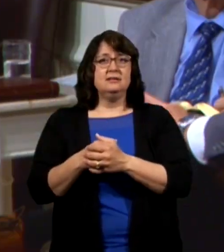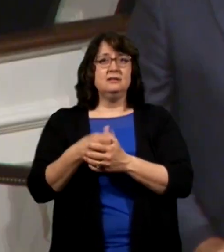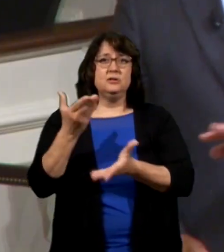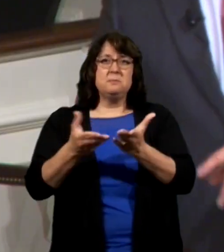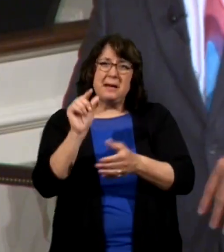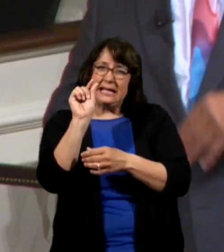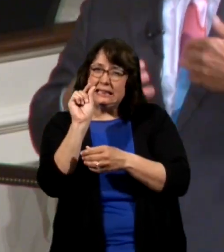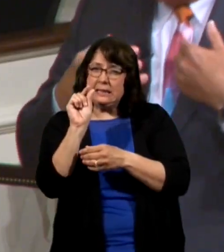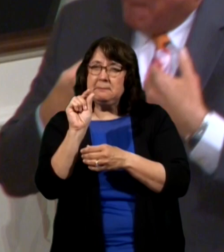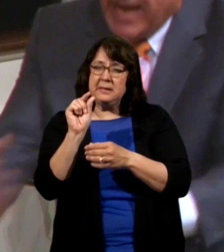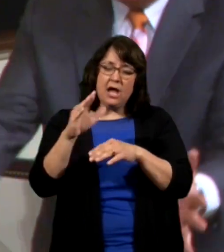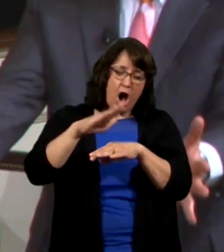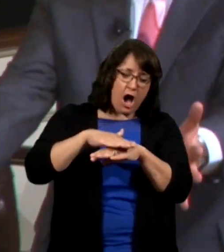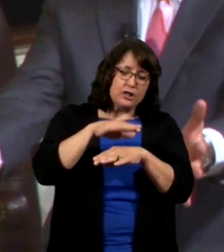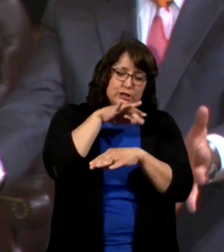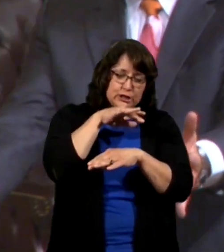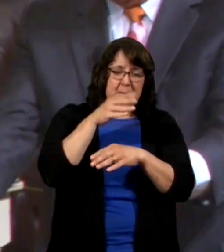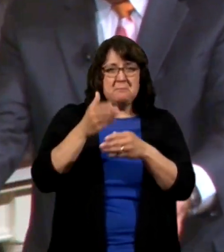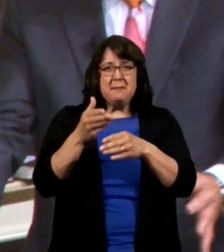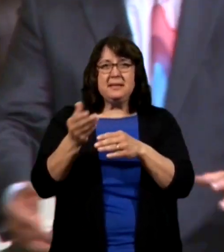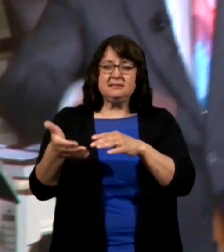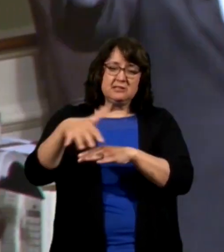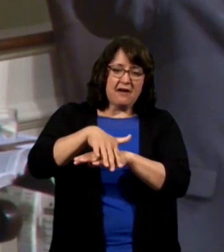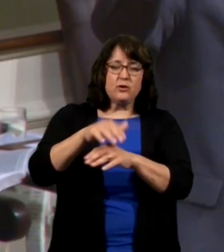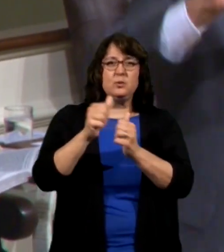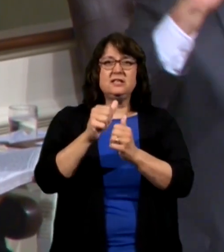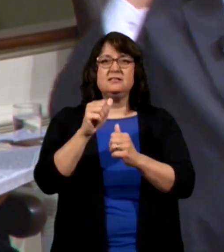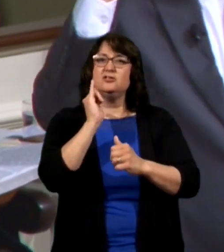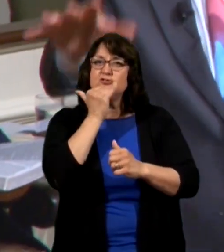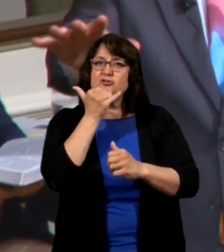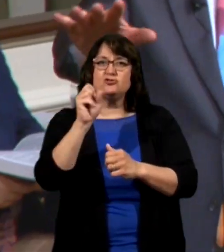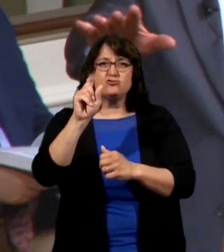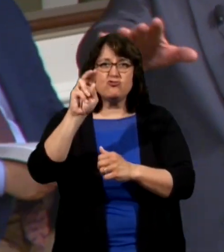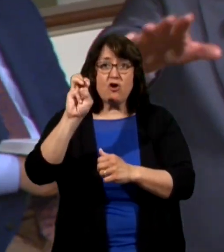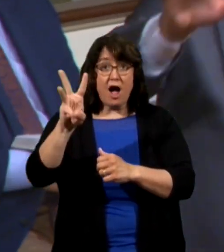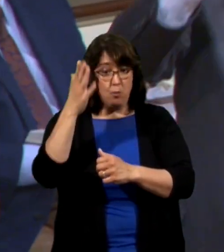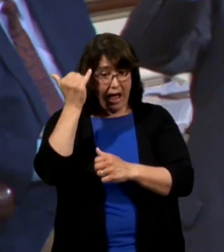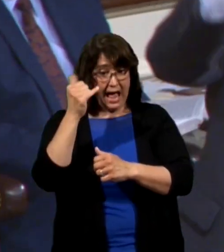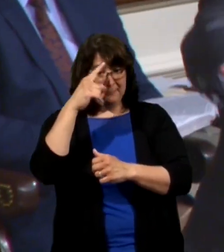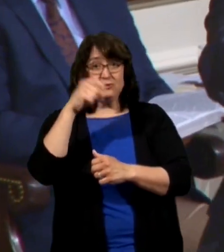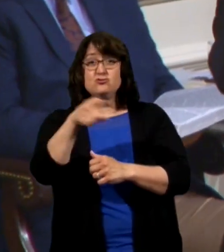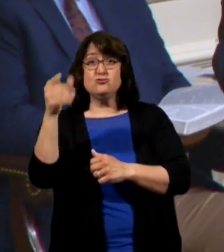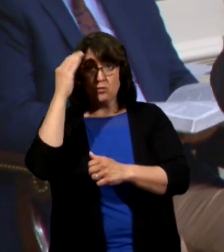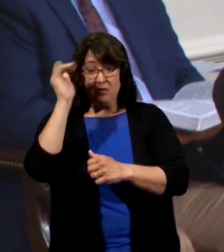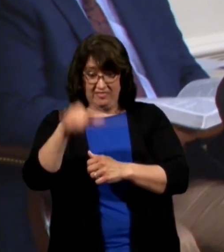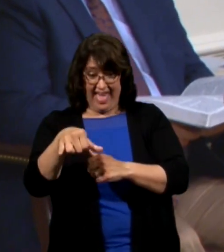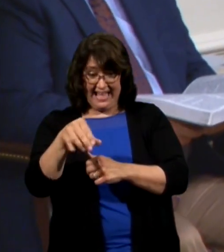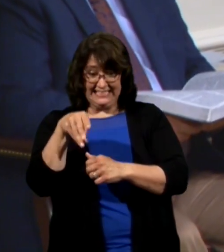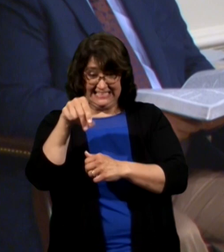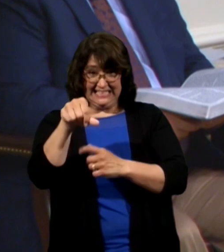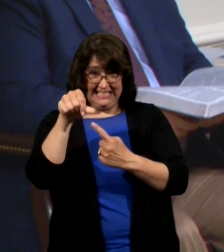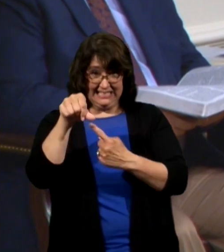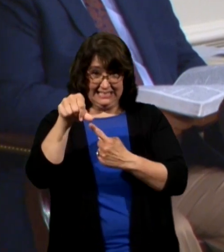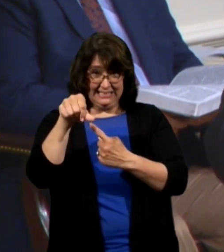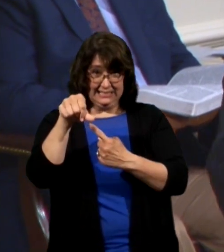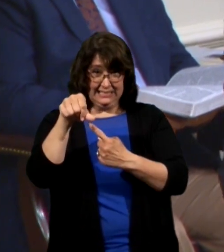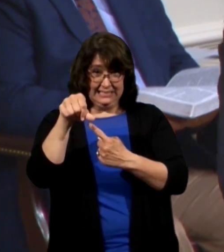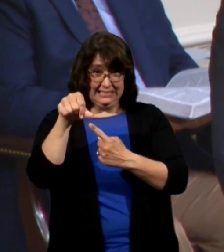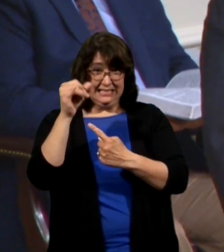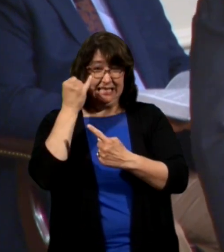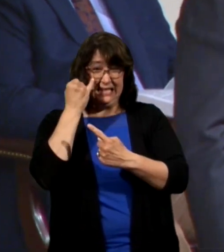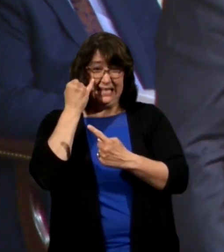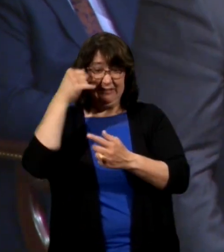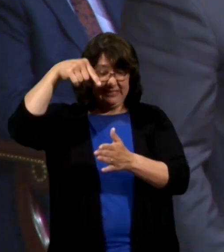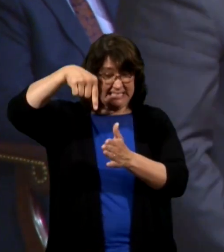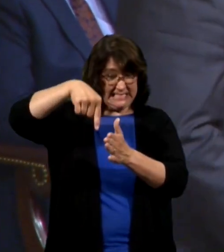tickle a little dirt on them or you might cover it with straw why because you know with those seeds if you